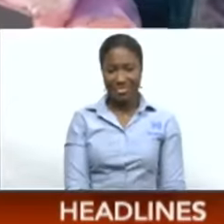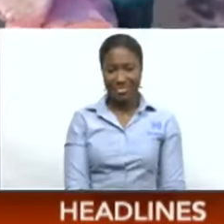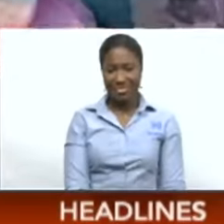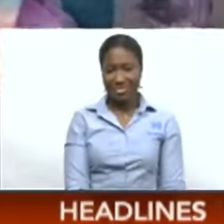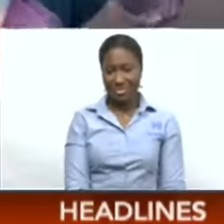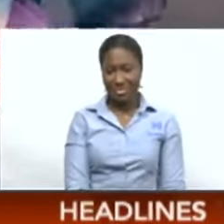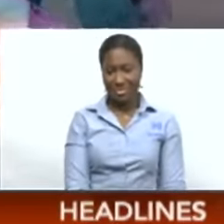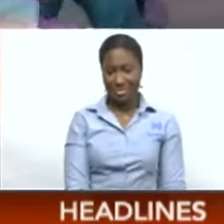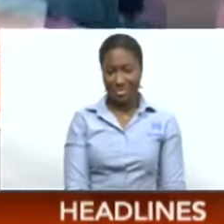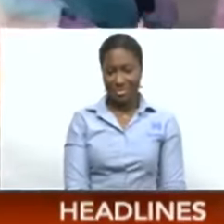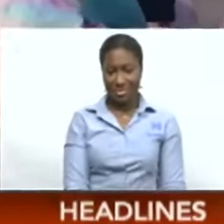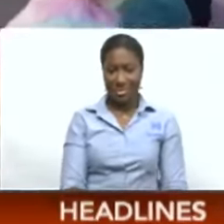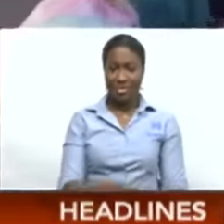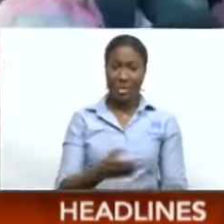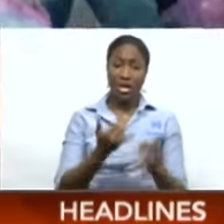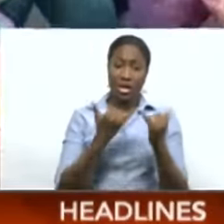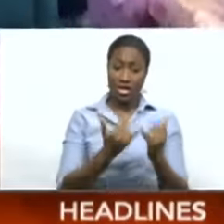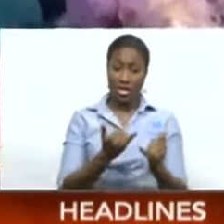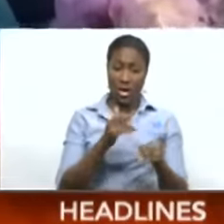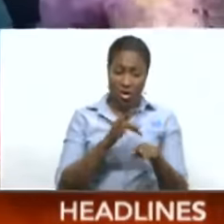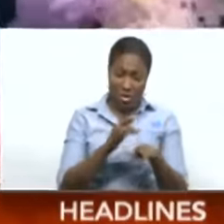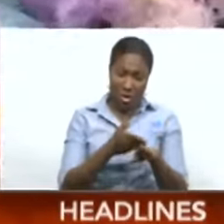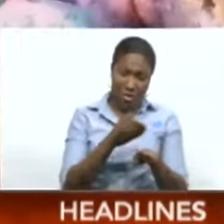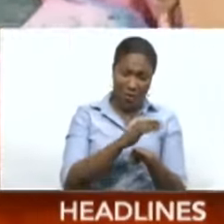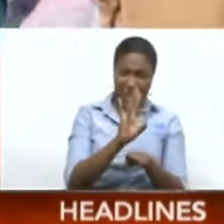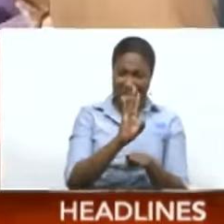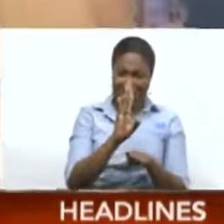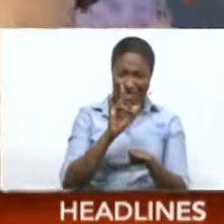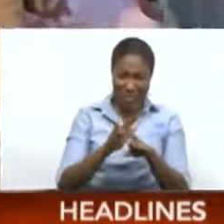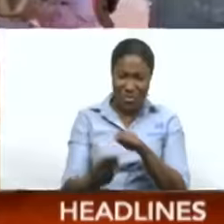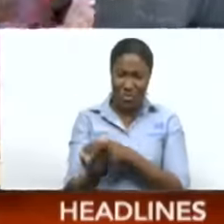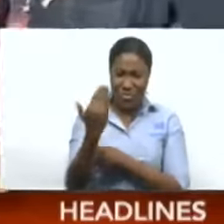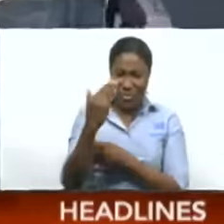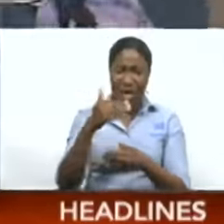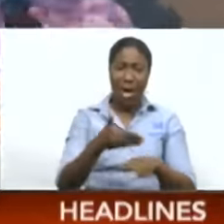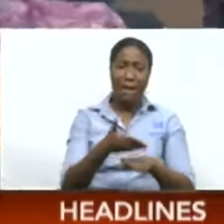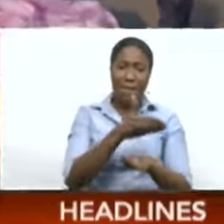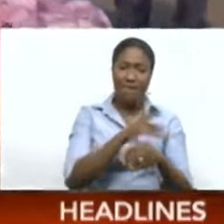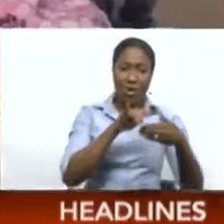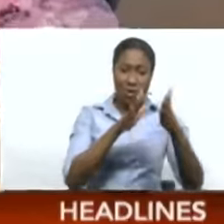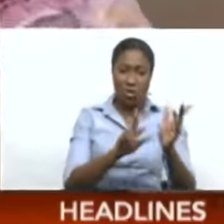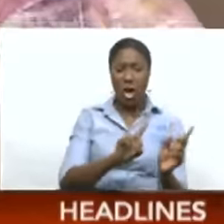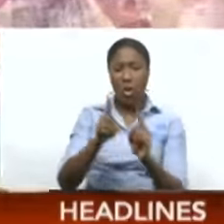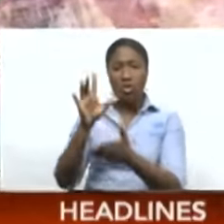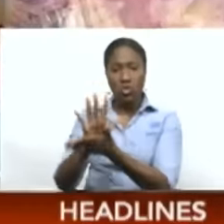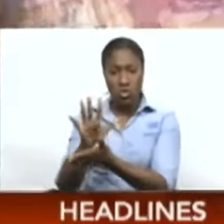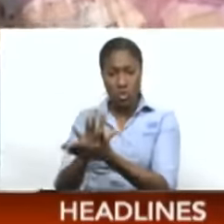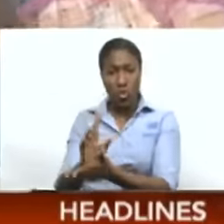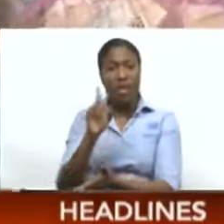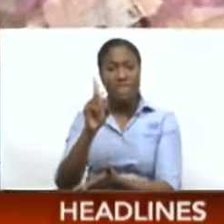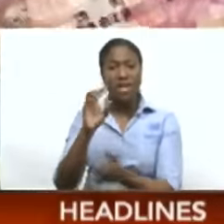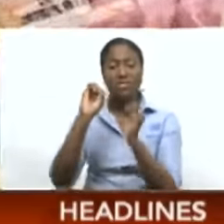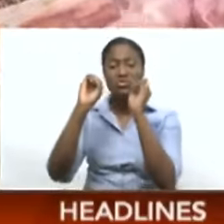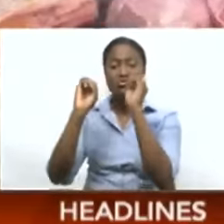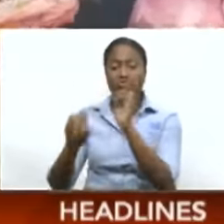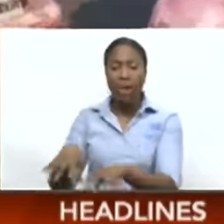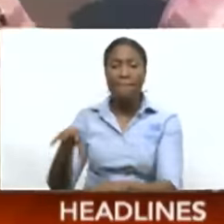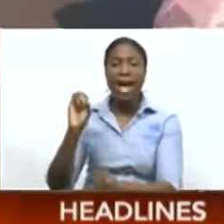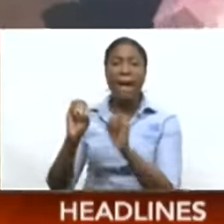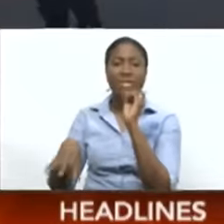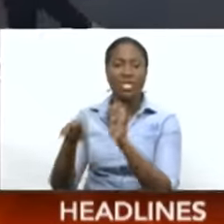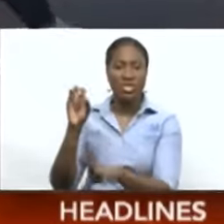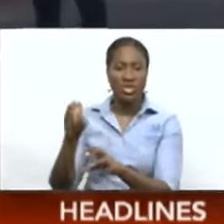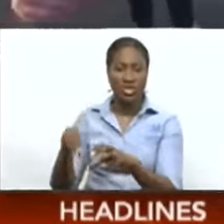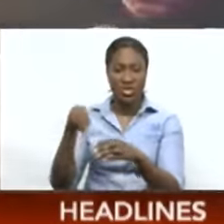It's just before 7 a.m. Before these students head off to school, they drop off several bags of garbage at a collection site in